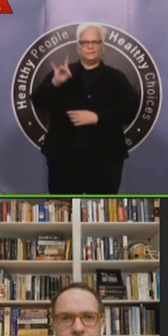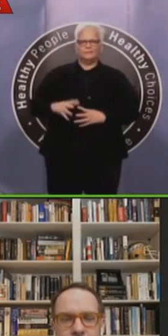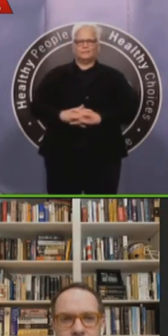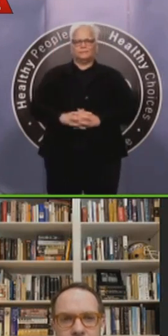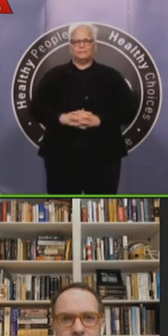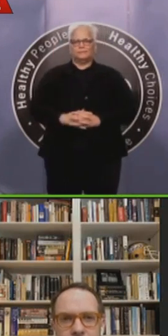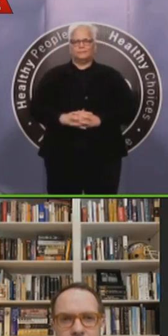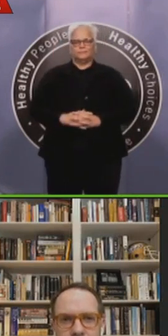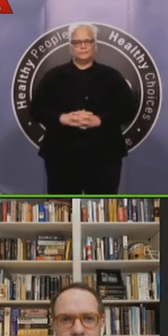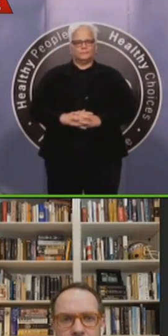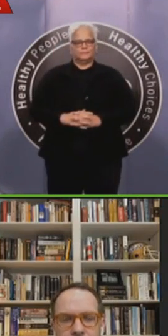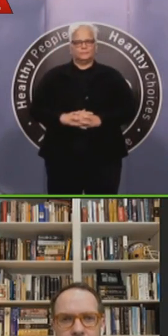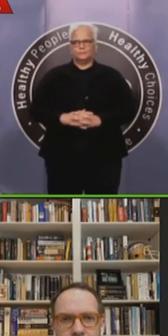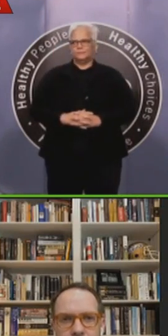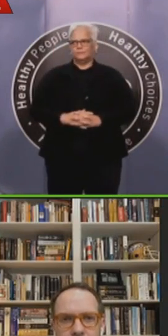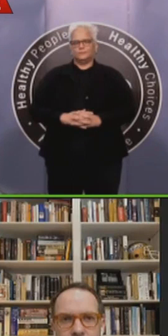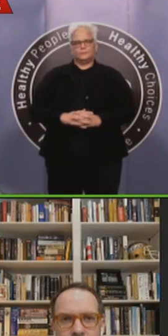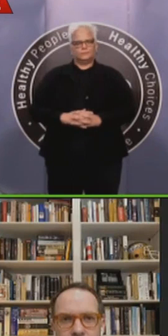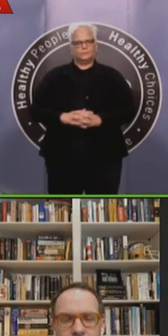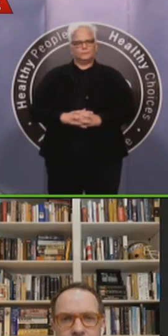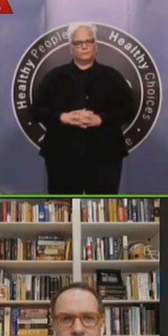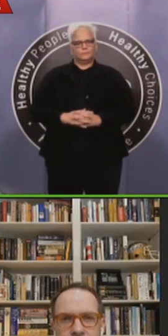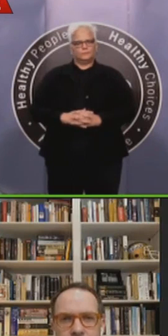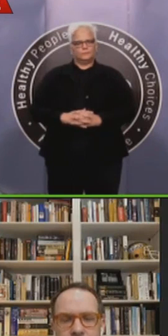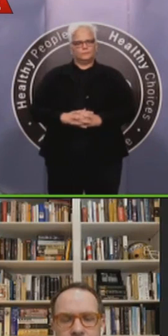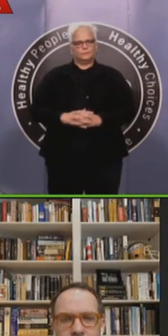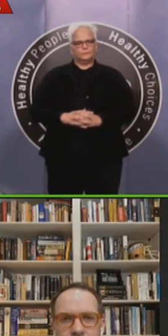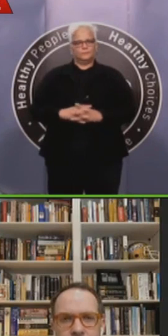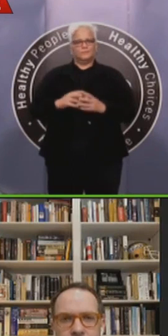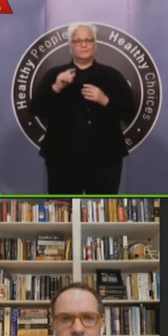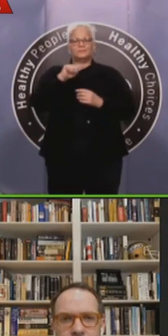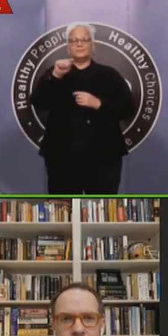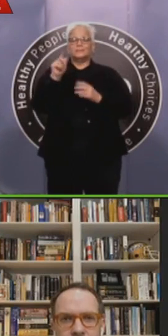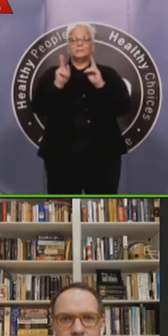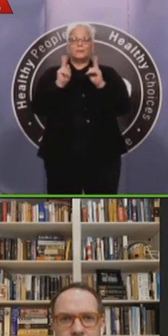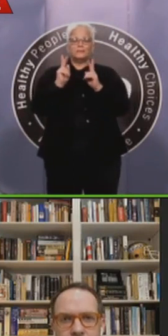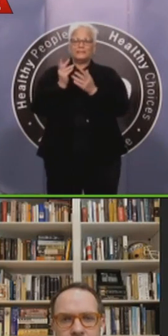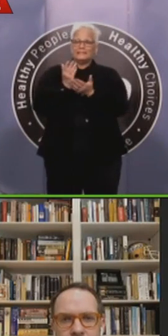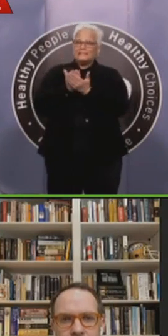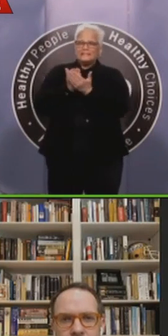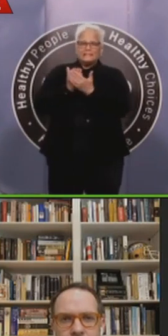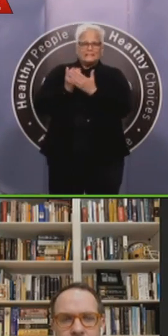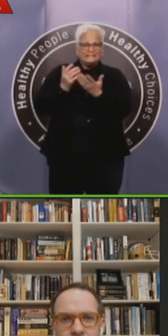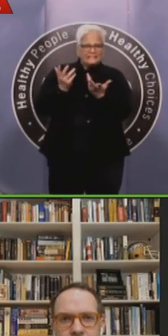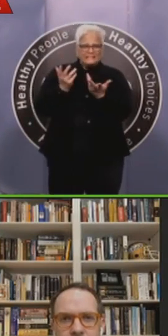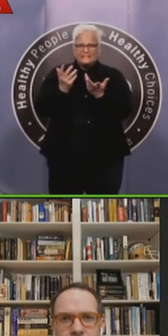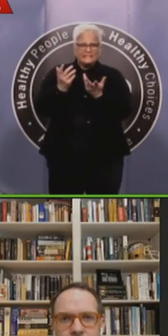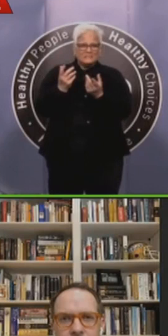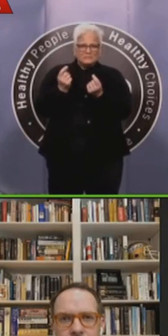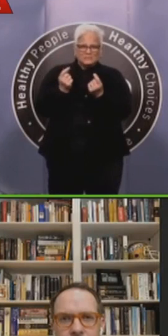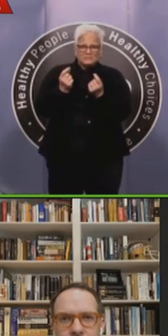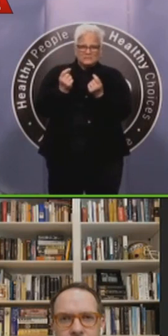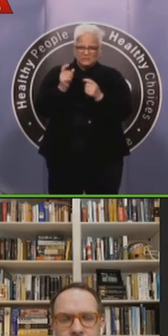some, it may be easier to just declare bankruptcy and start over, but that could really hurt the Tulsa community. Can you talk about